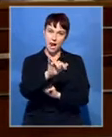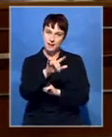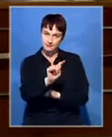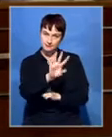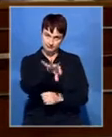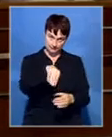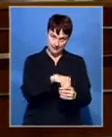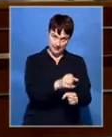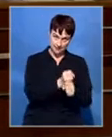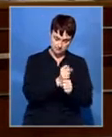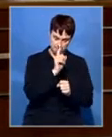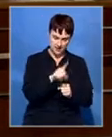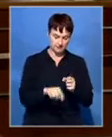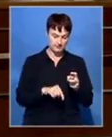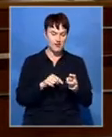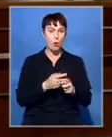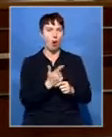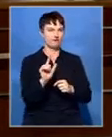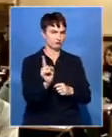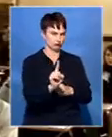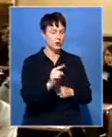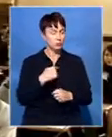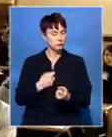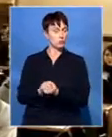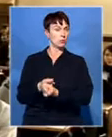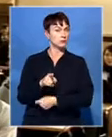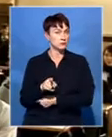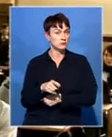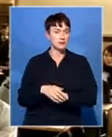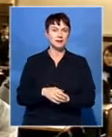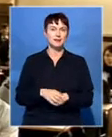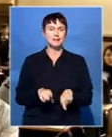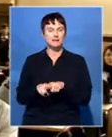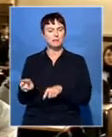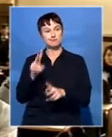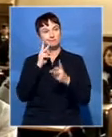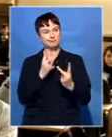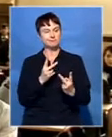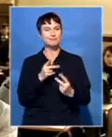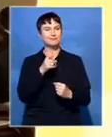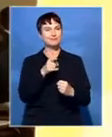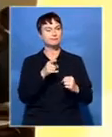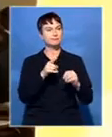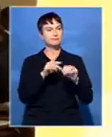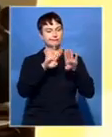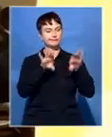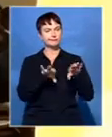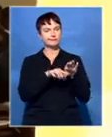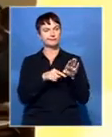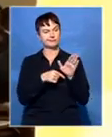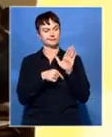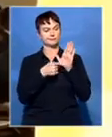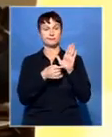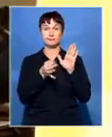and not dispose of it. And indeed, we support that view. But the task team also found that the NEC is not adequate in its current